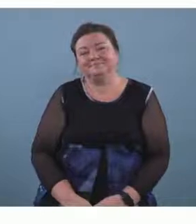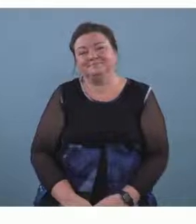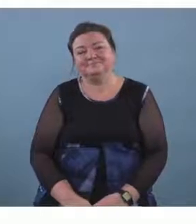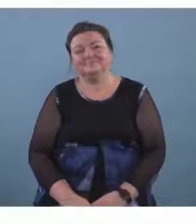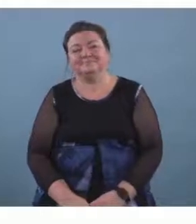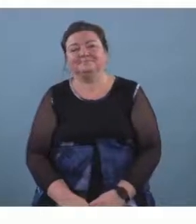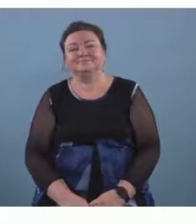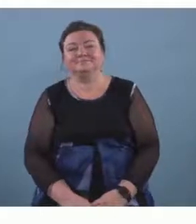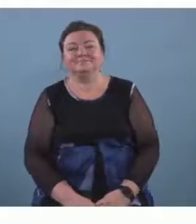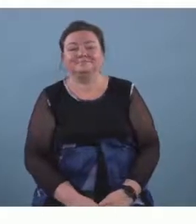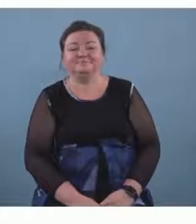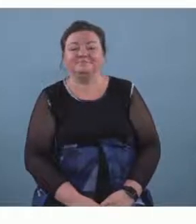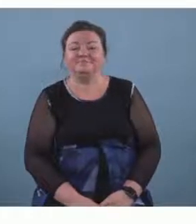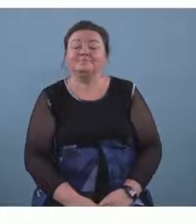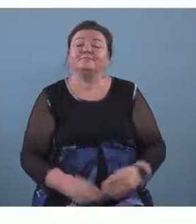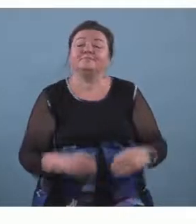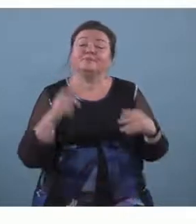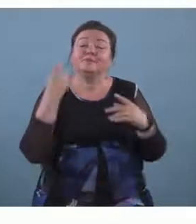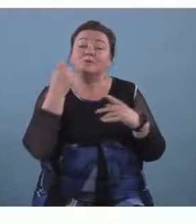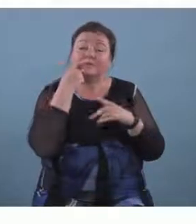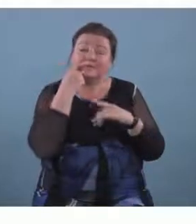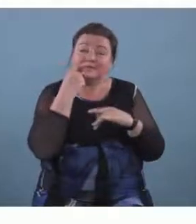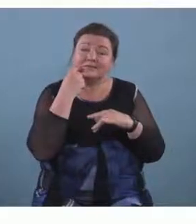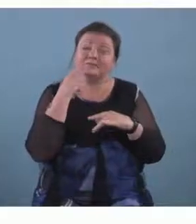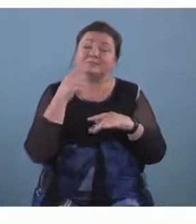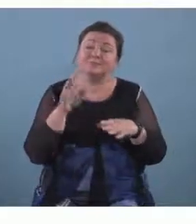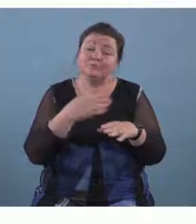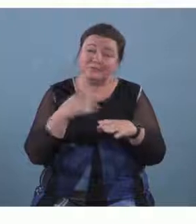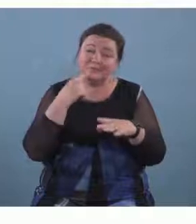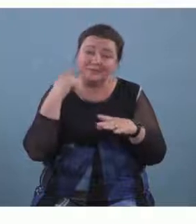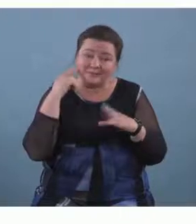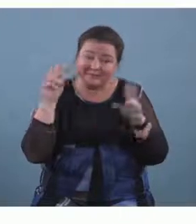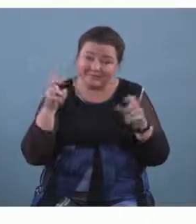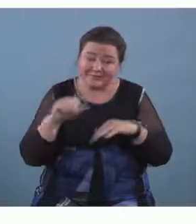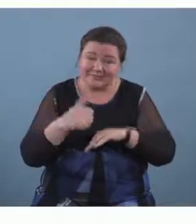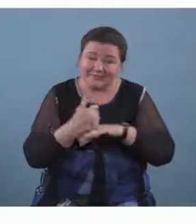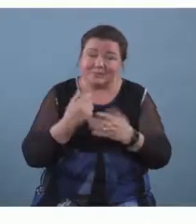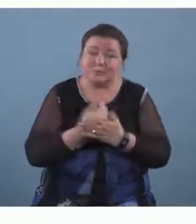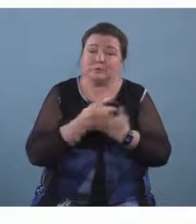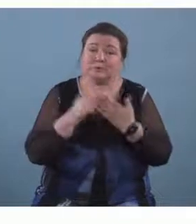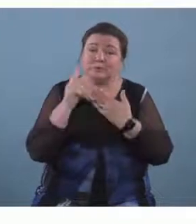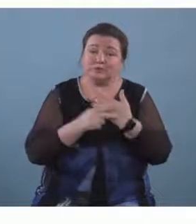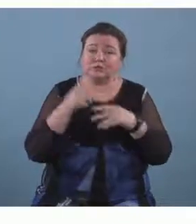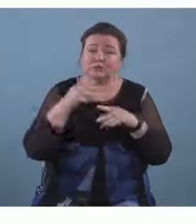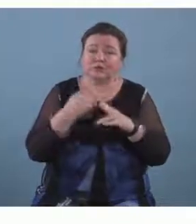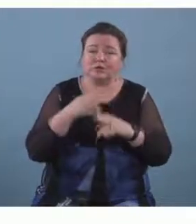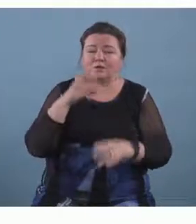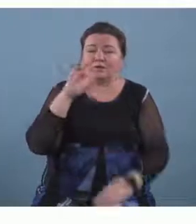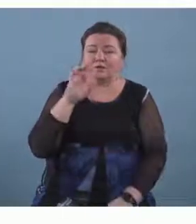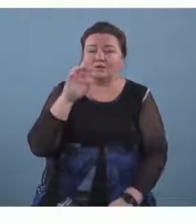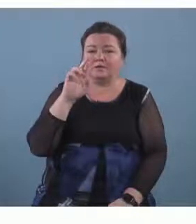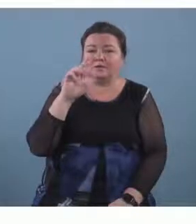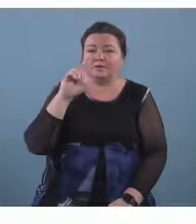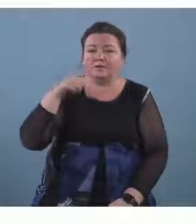so um recently music in the deaf ran a project called for equalize we found